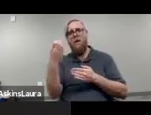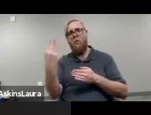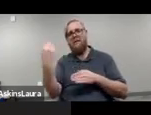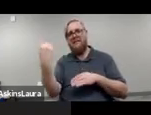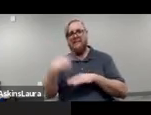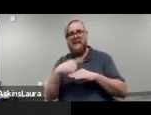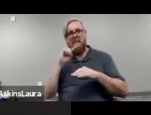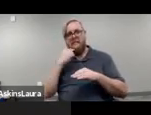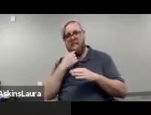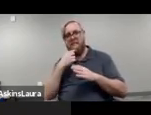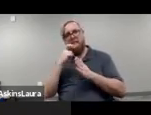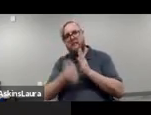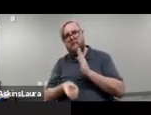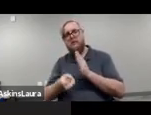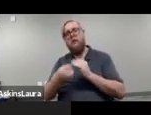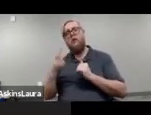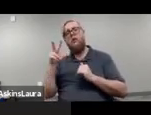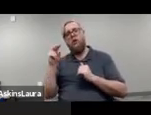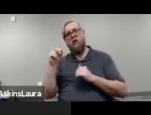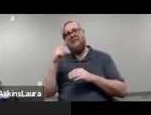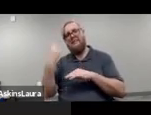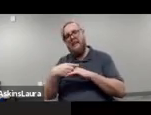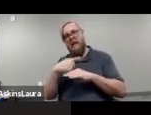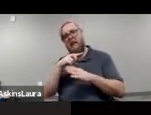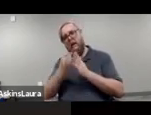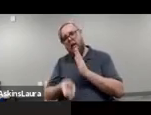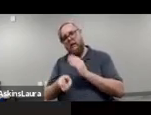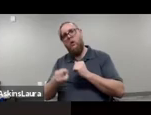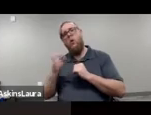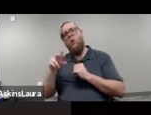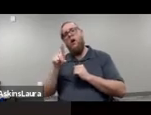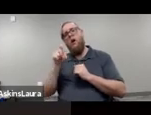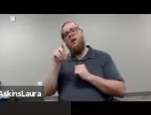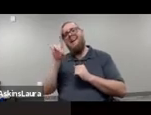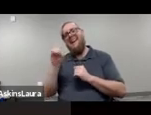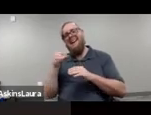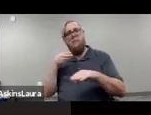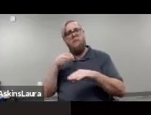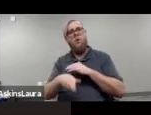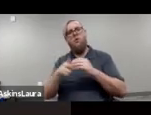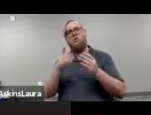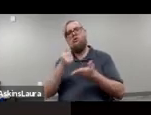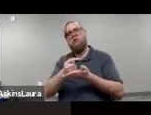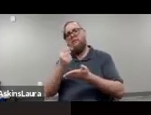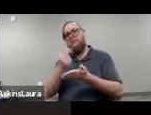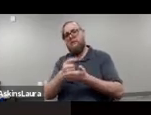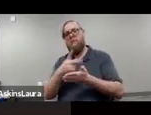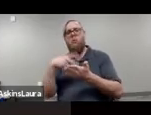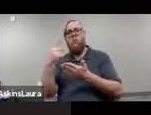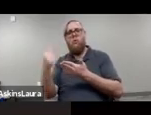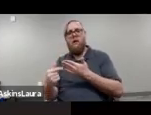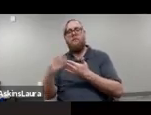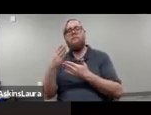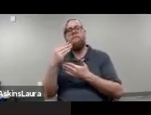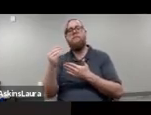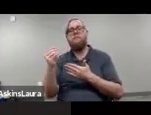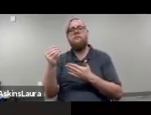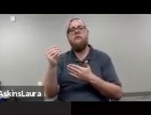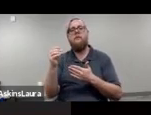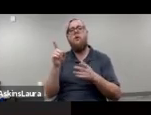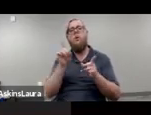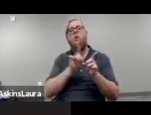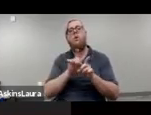intensive treatment, 30-day intensive treatment, 180-day post-certification intensive treatment programs, okay? And